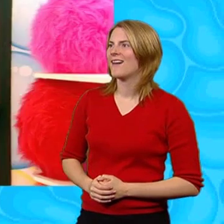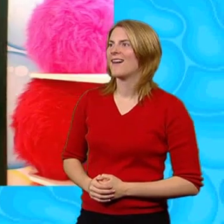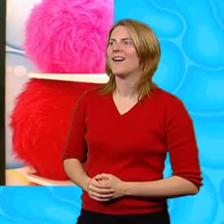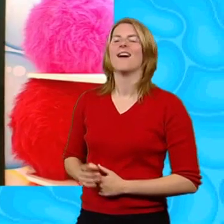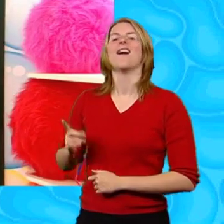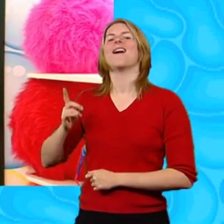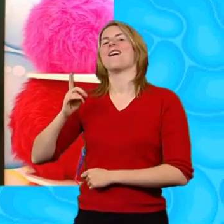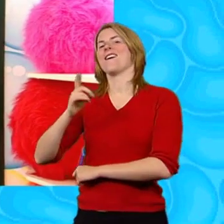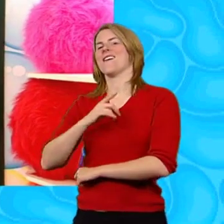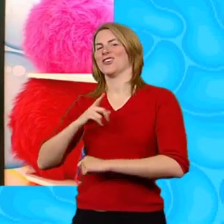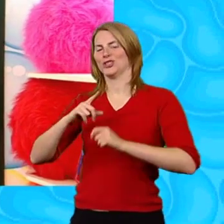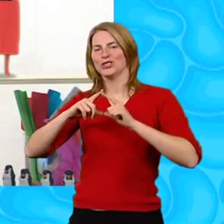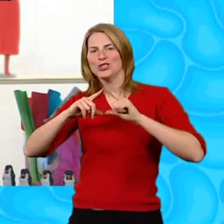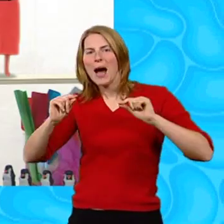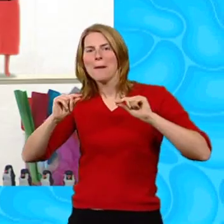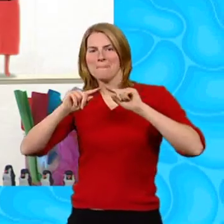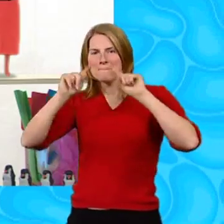These are the shapes!